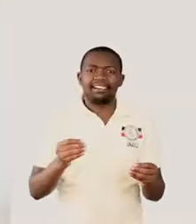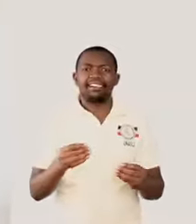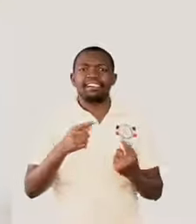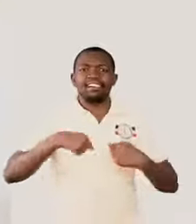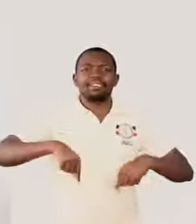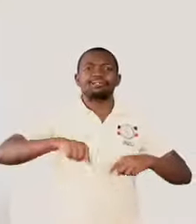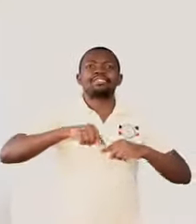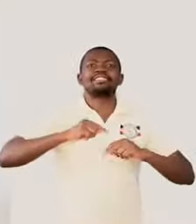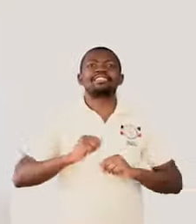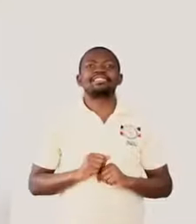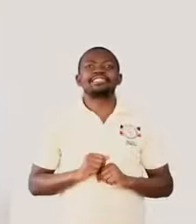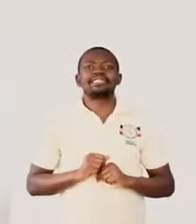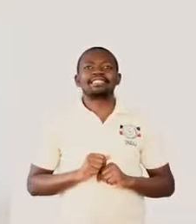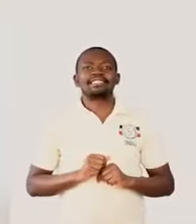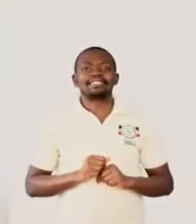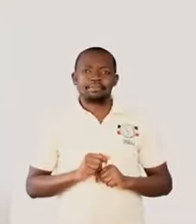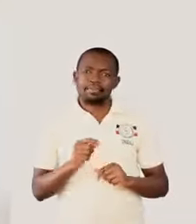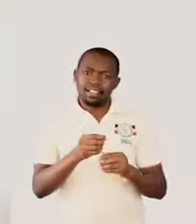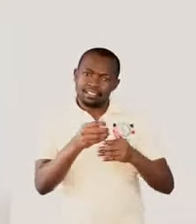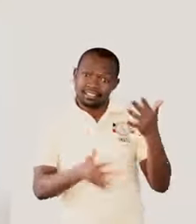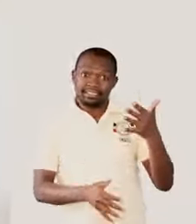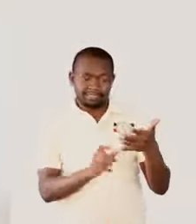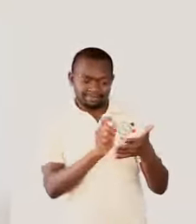And maybe list them.